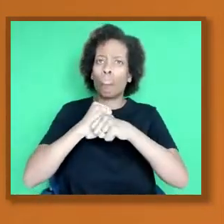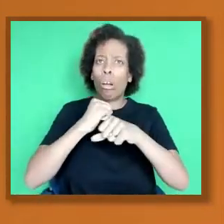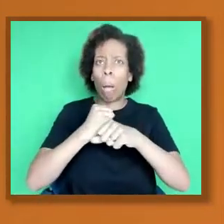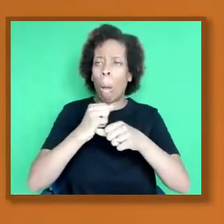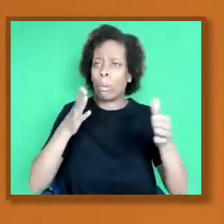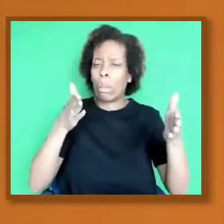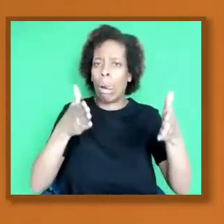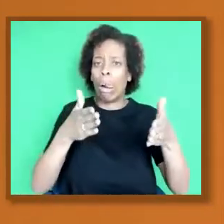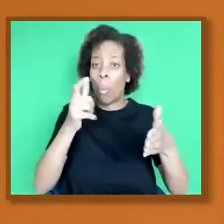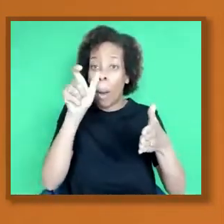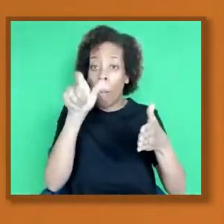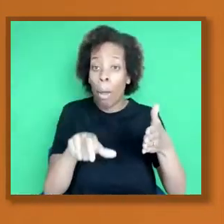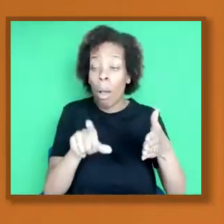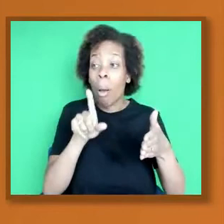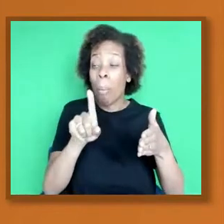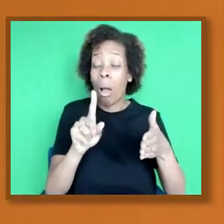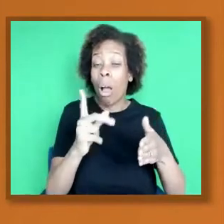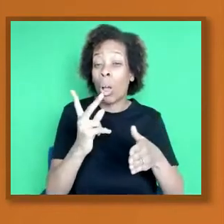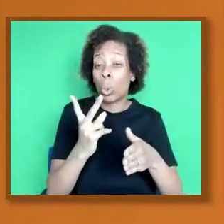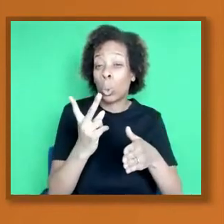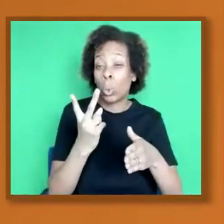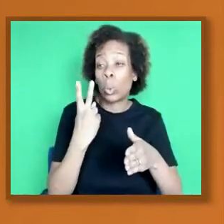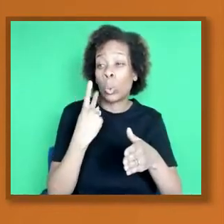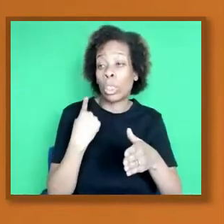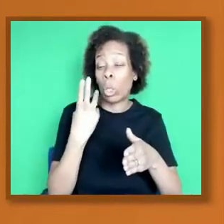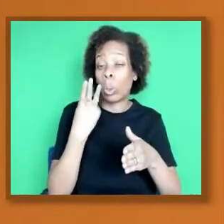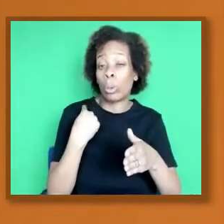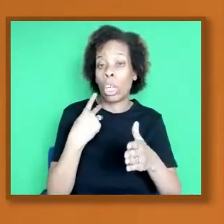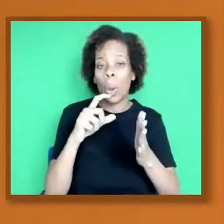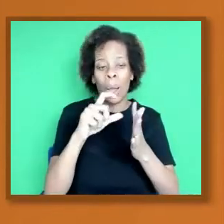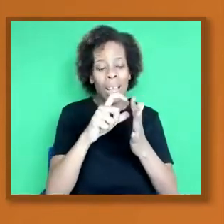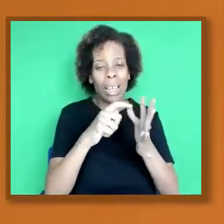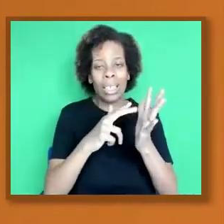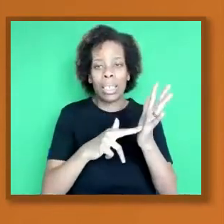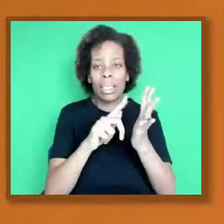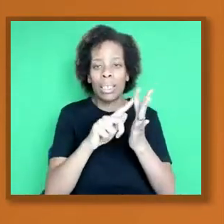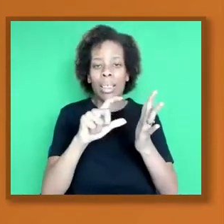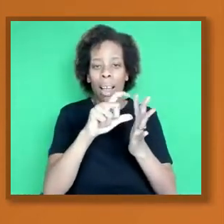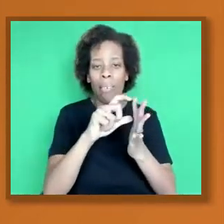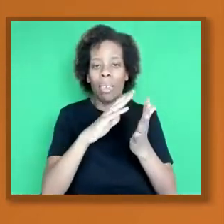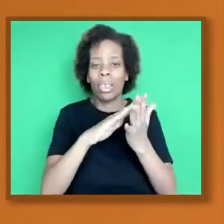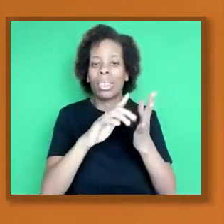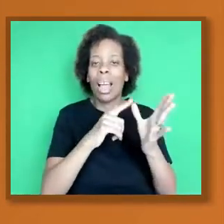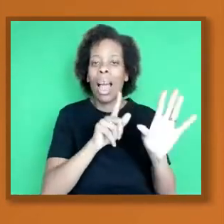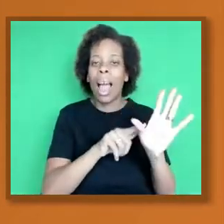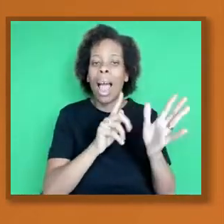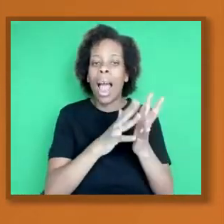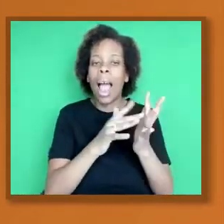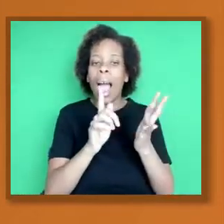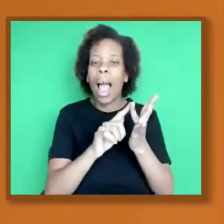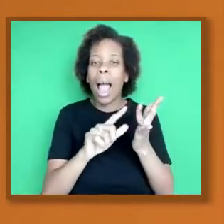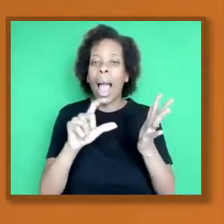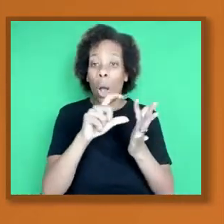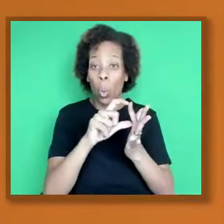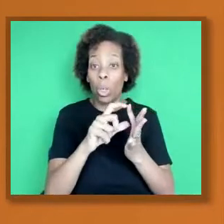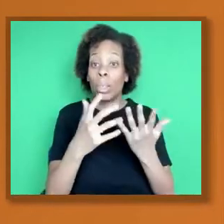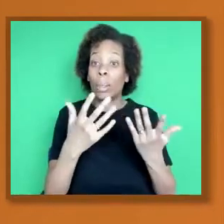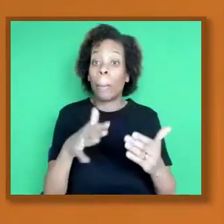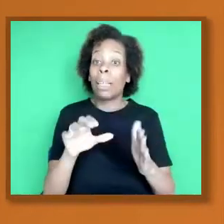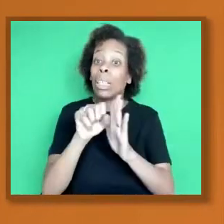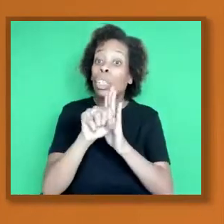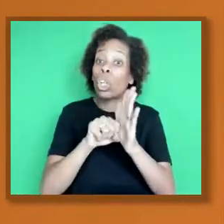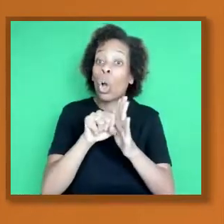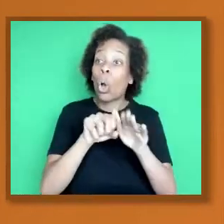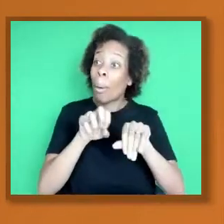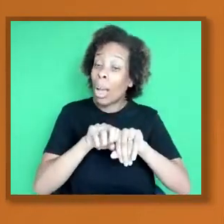few weeks ago. If you want to have a look at some of the other underlying factors why within the